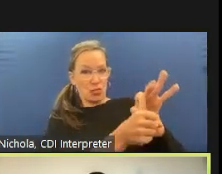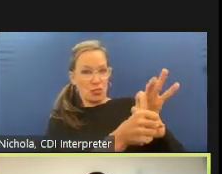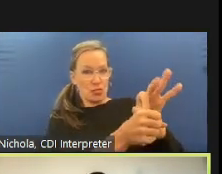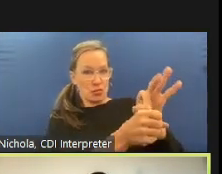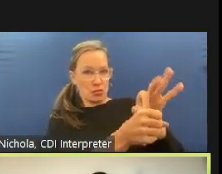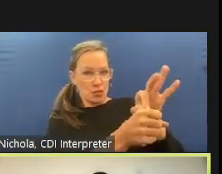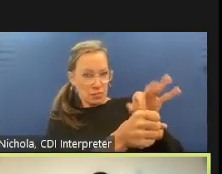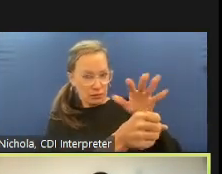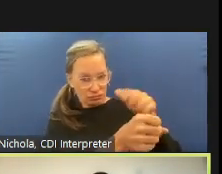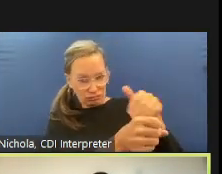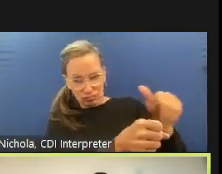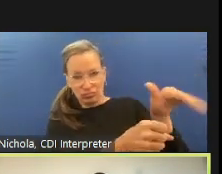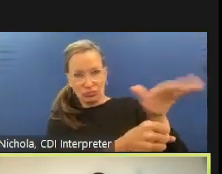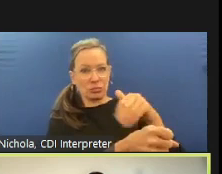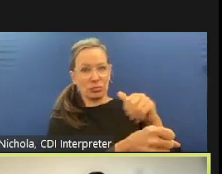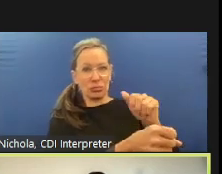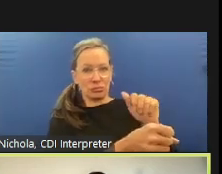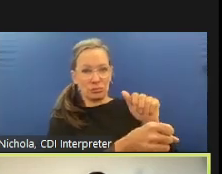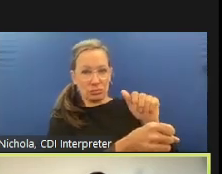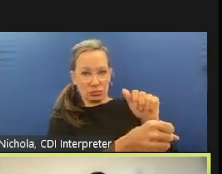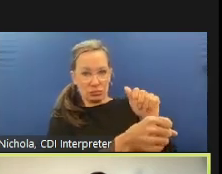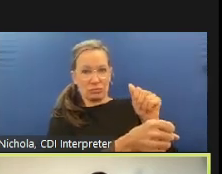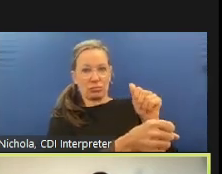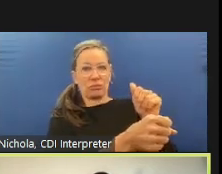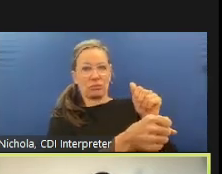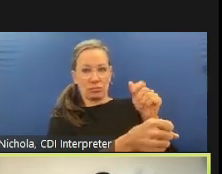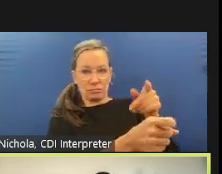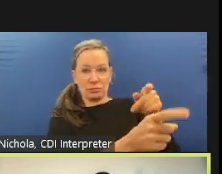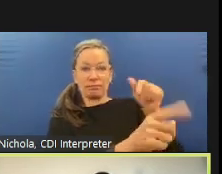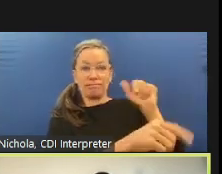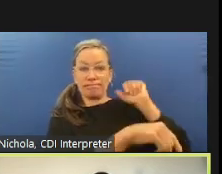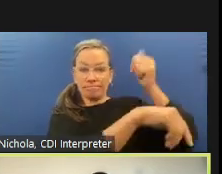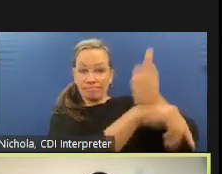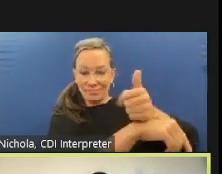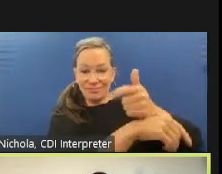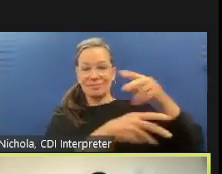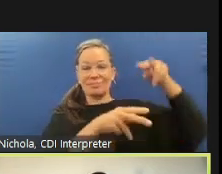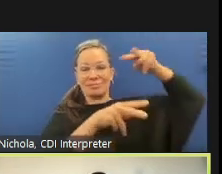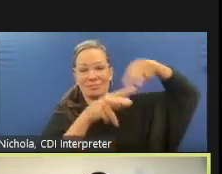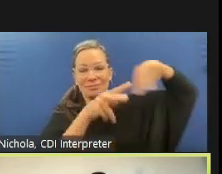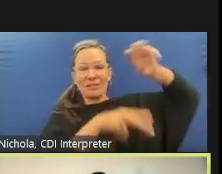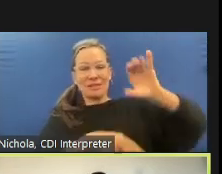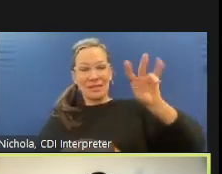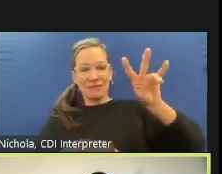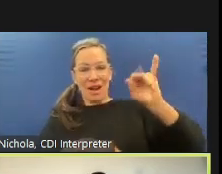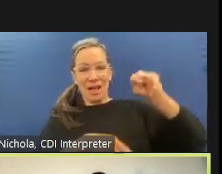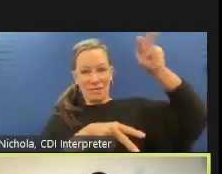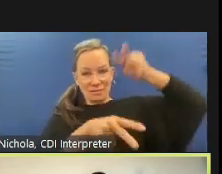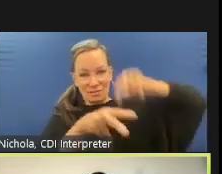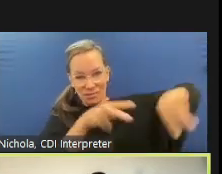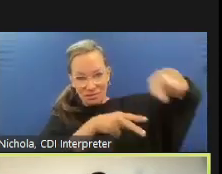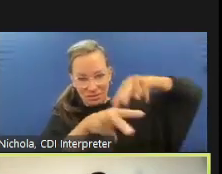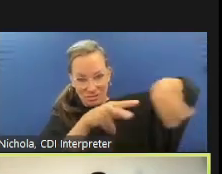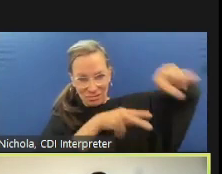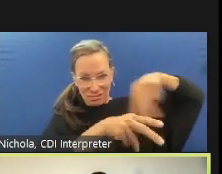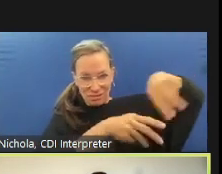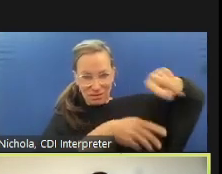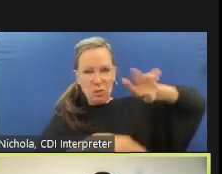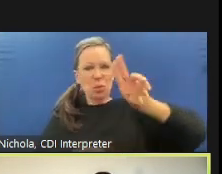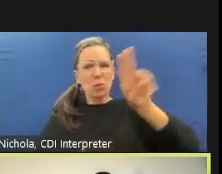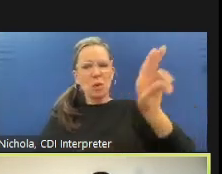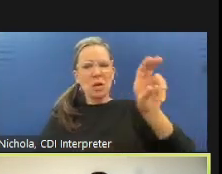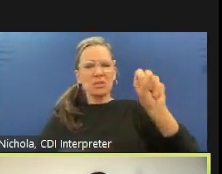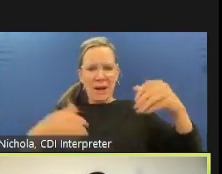um it's something that there are a few places around the country that have it um in fact i'll i'll say a little bit more about that in a bit but